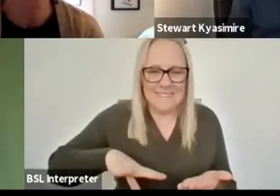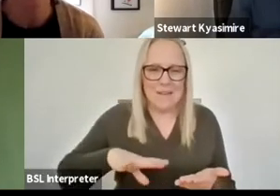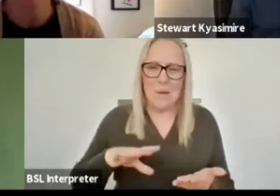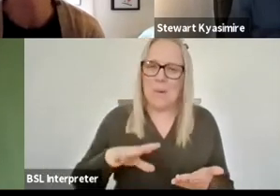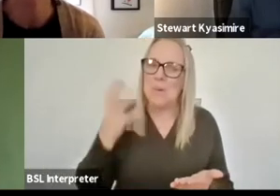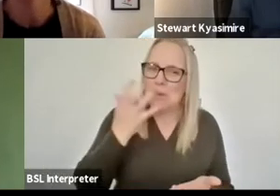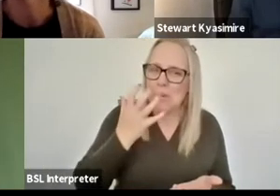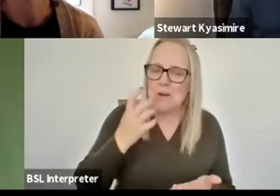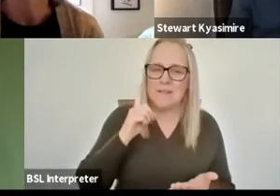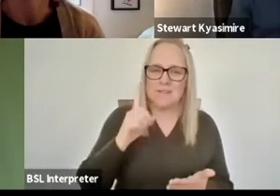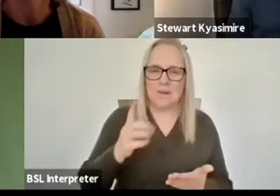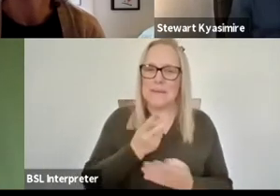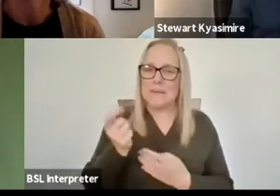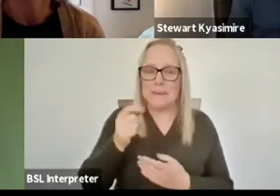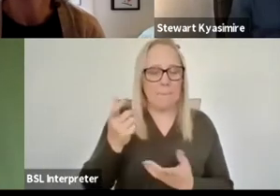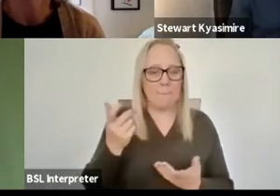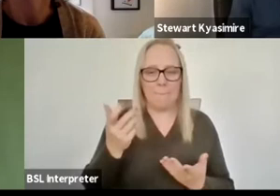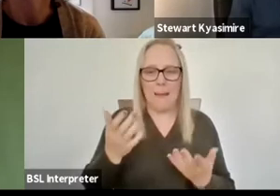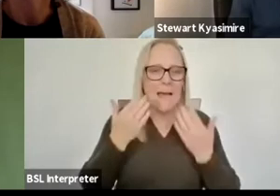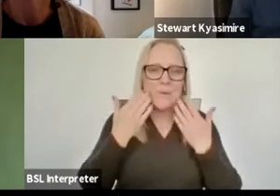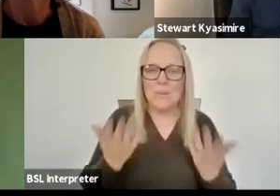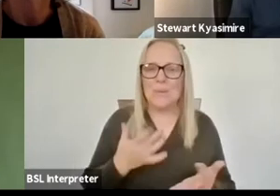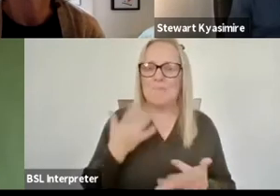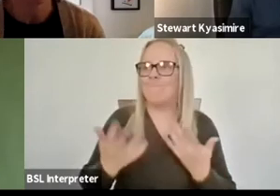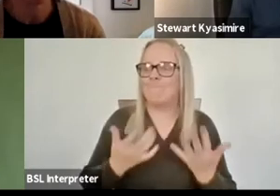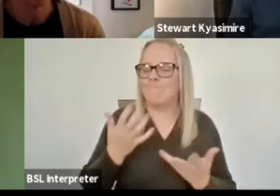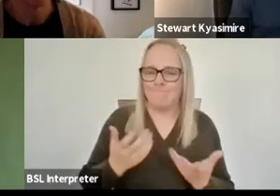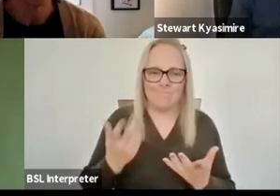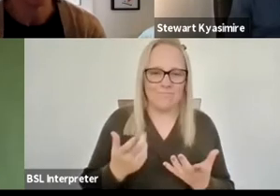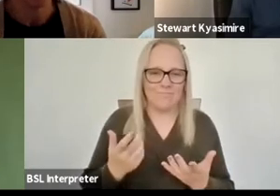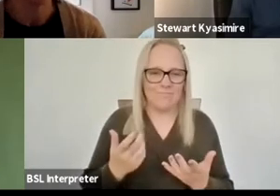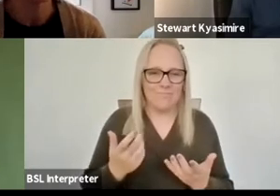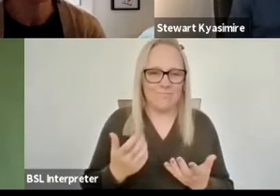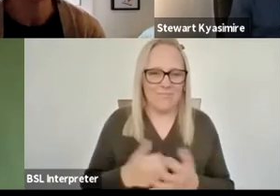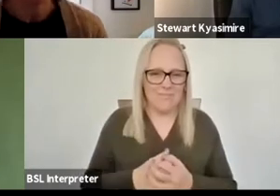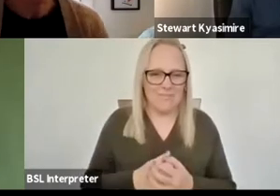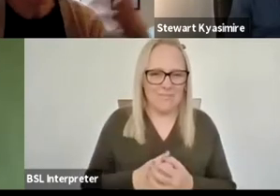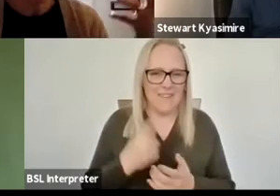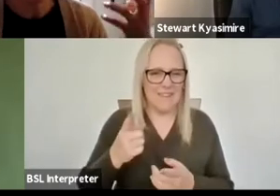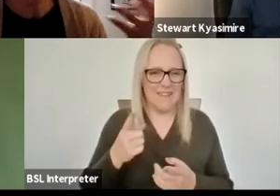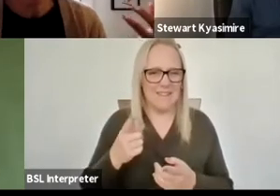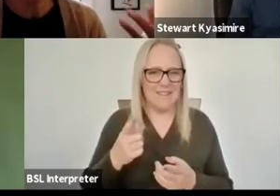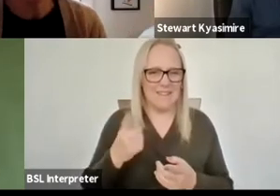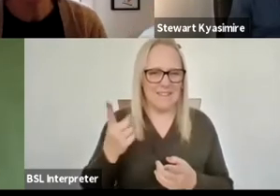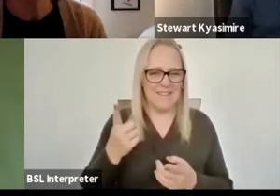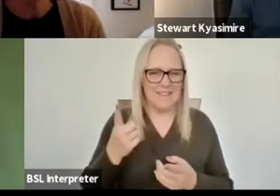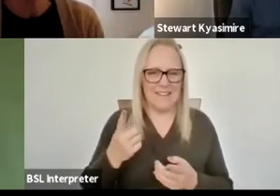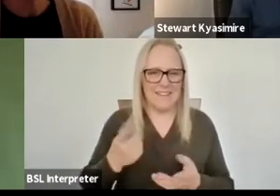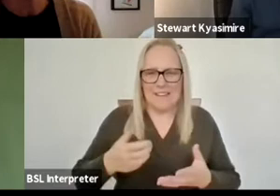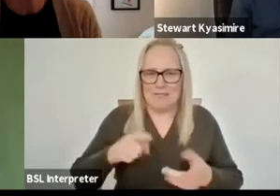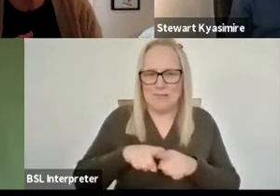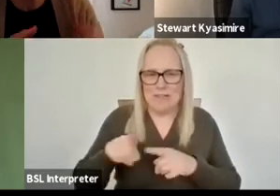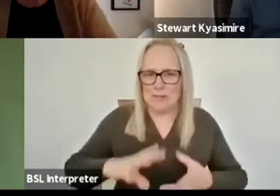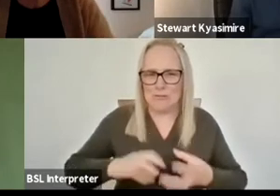some some uh i guess flabby ways of flabby relational ways of